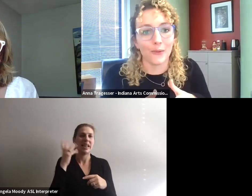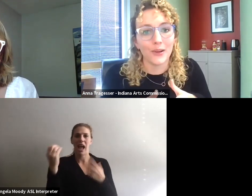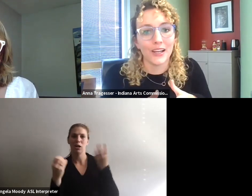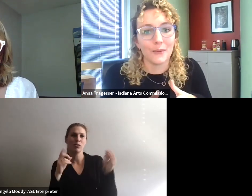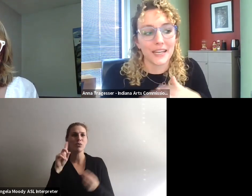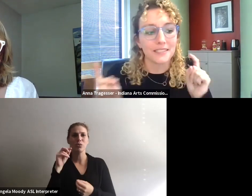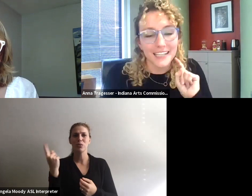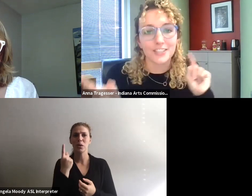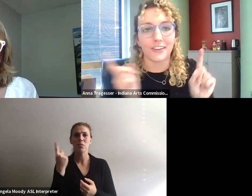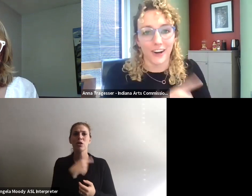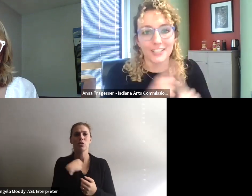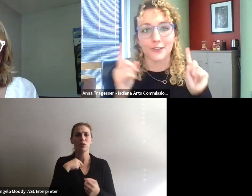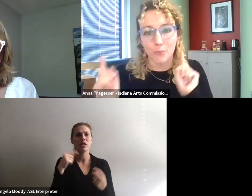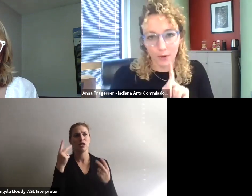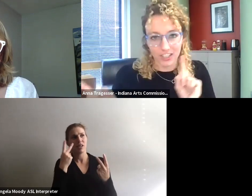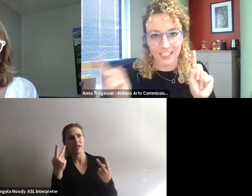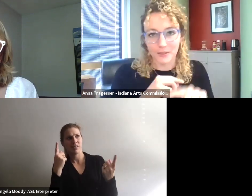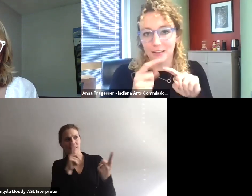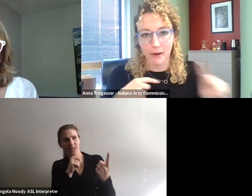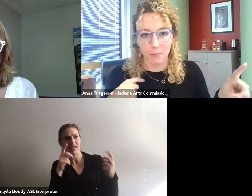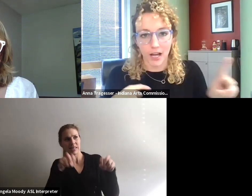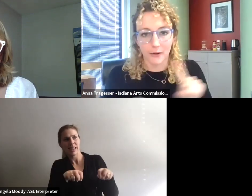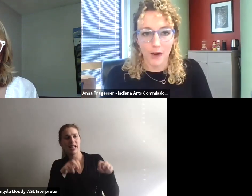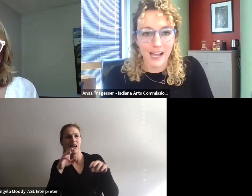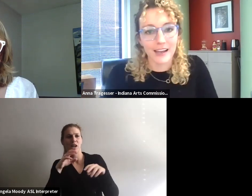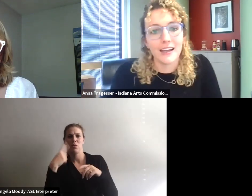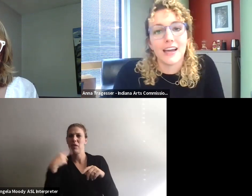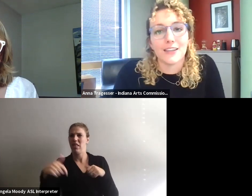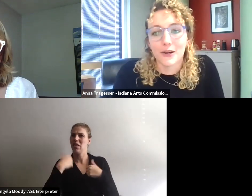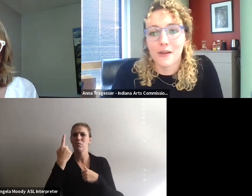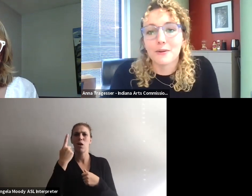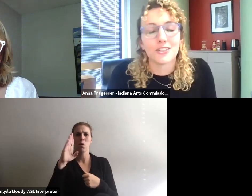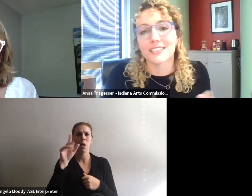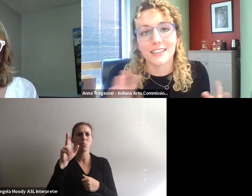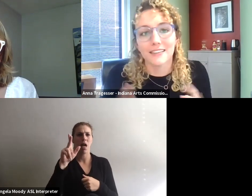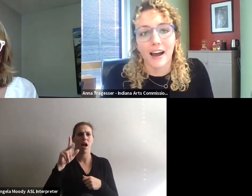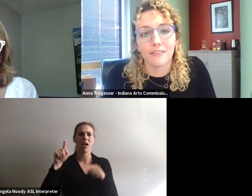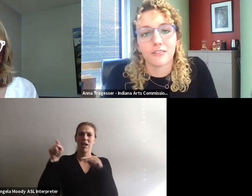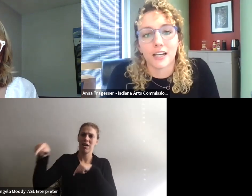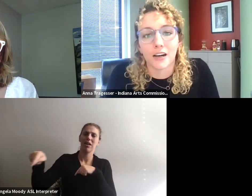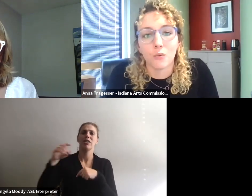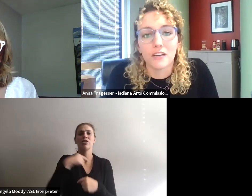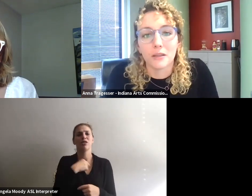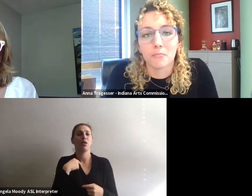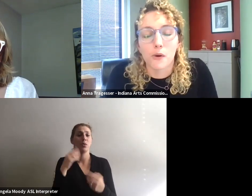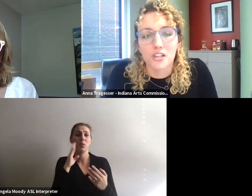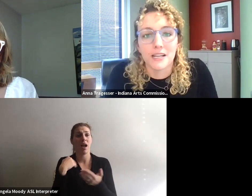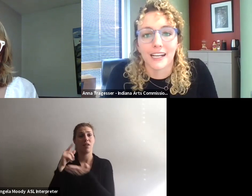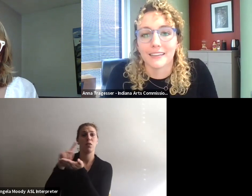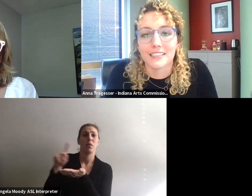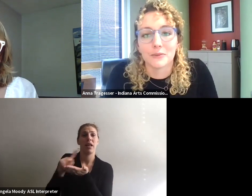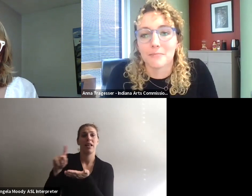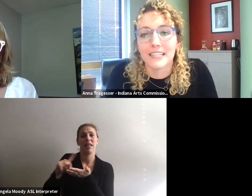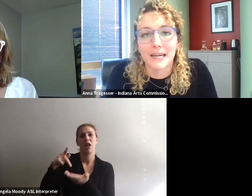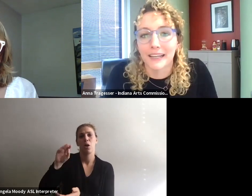So we kept seeing each other on each other's porches. We live about a block away. And so then we would just have a weekly porch